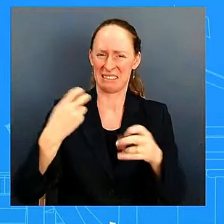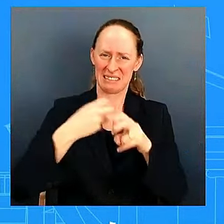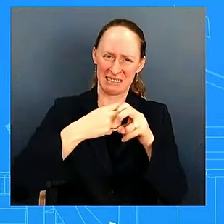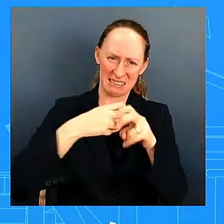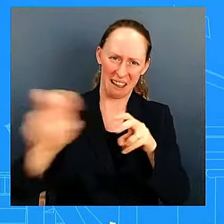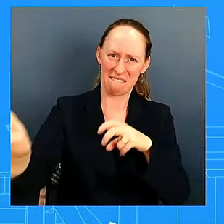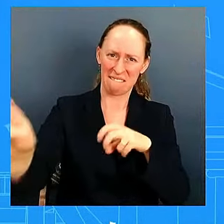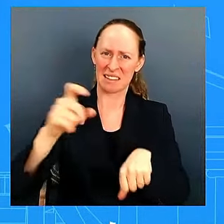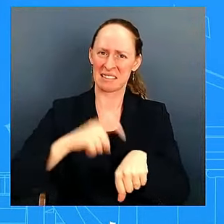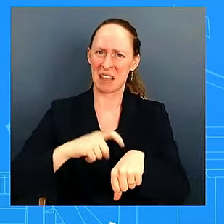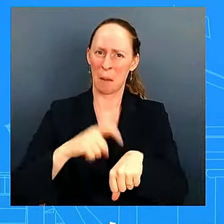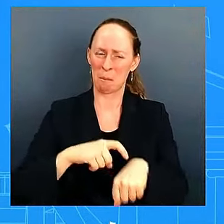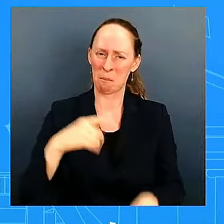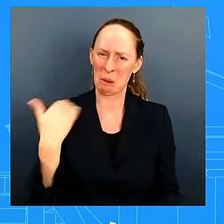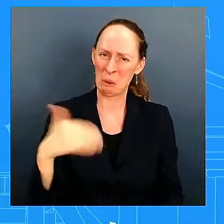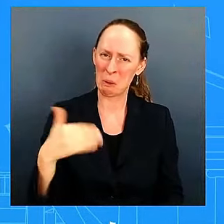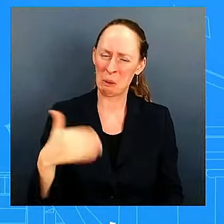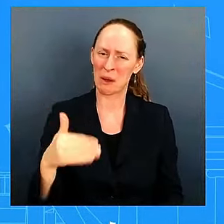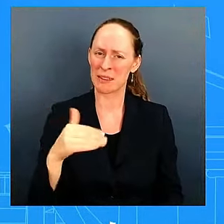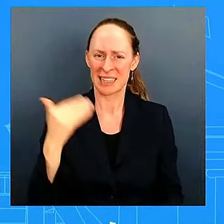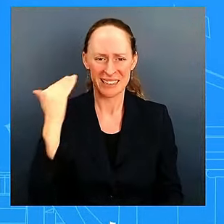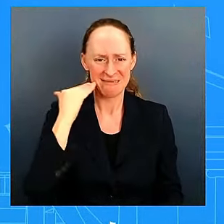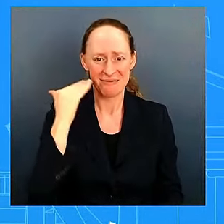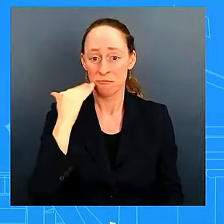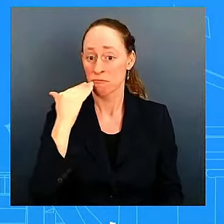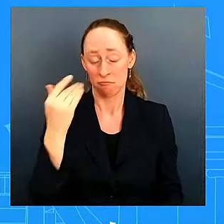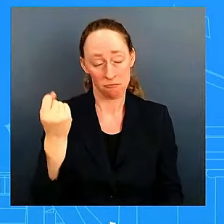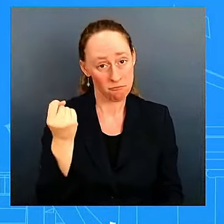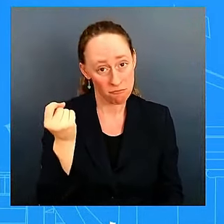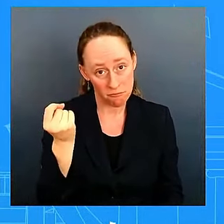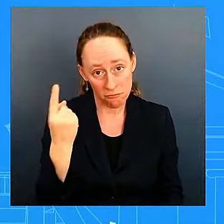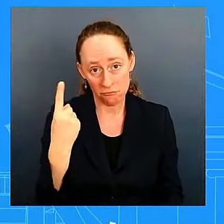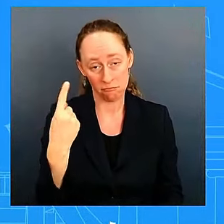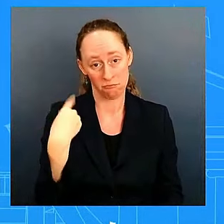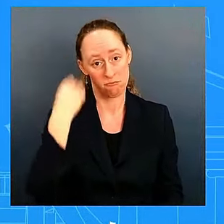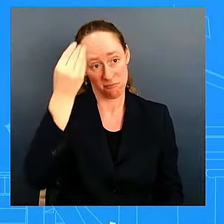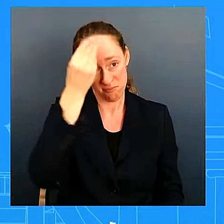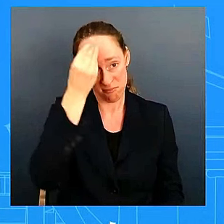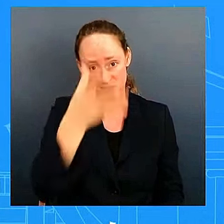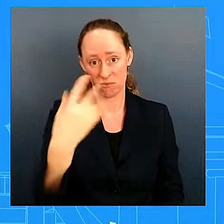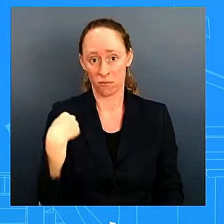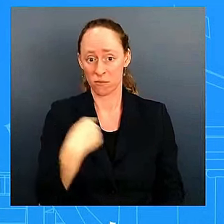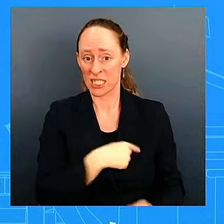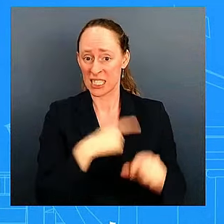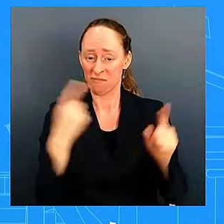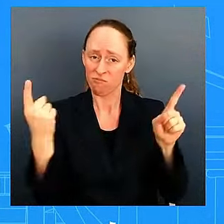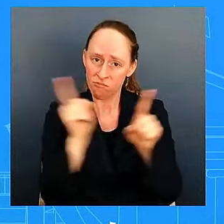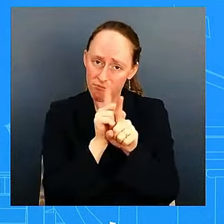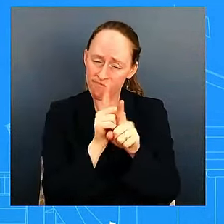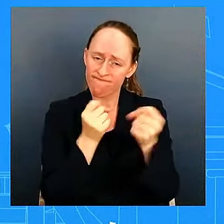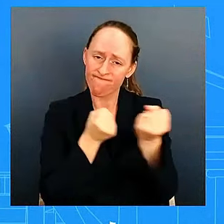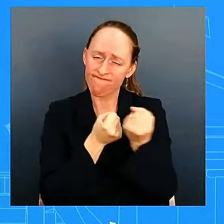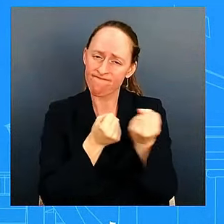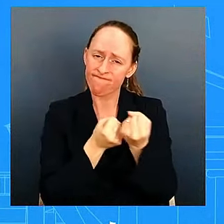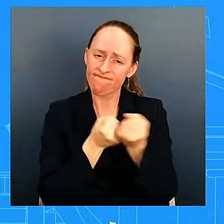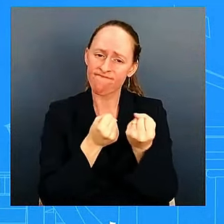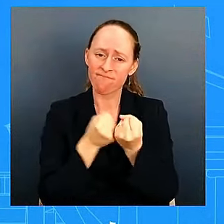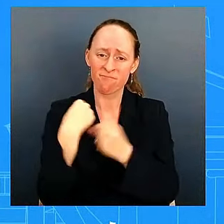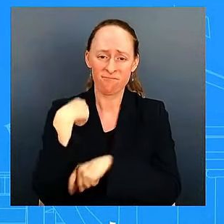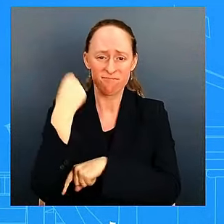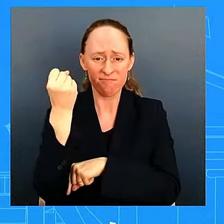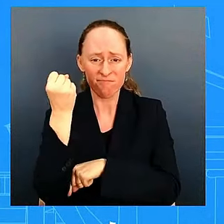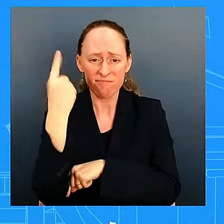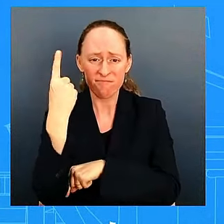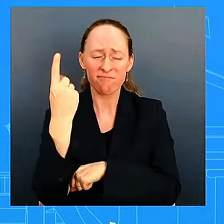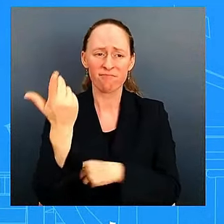back and we can understand that we can understand how things are incredibly confusing right now incredibly difficult right now some people